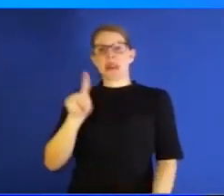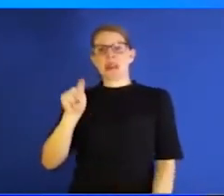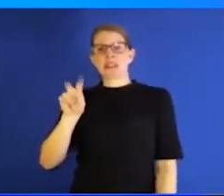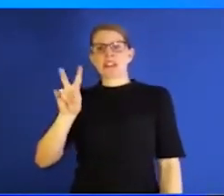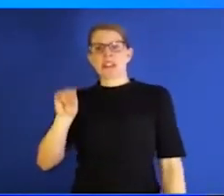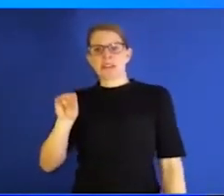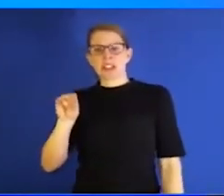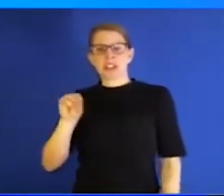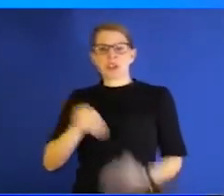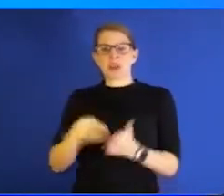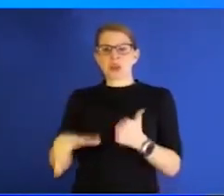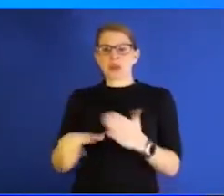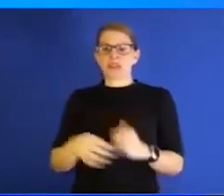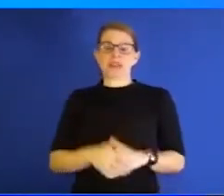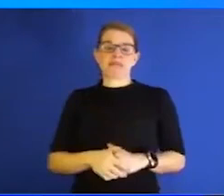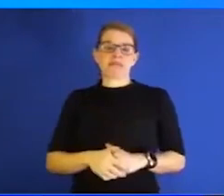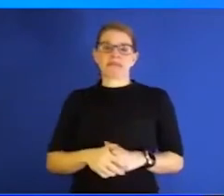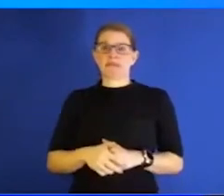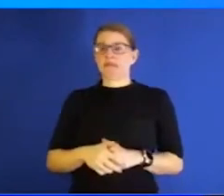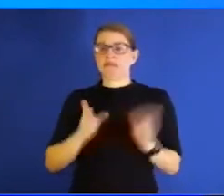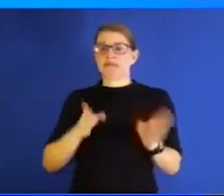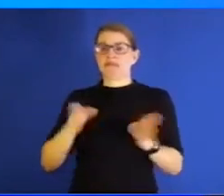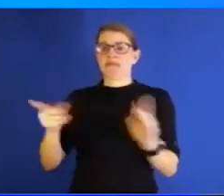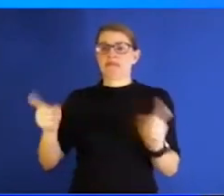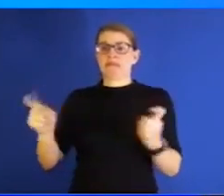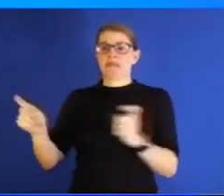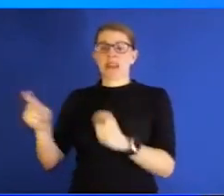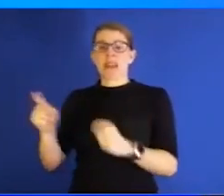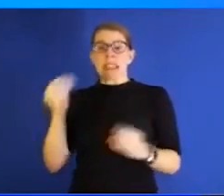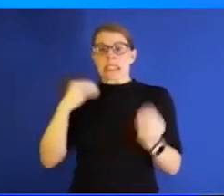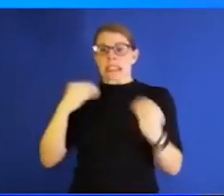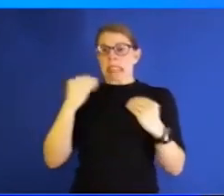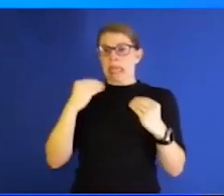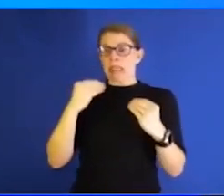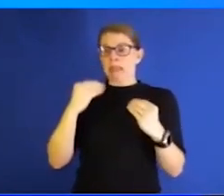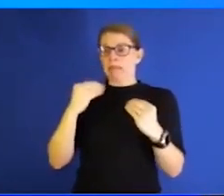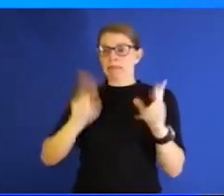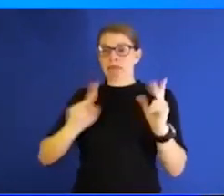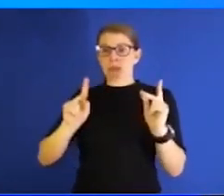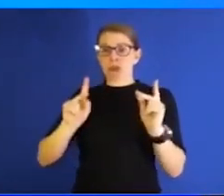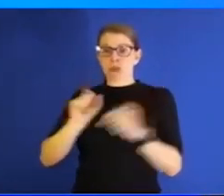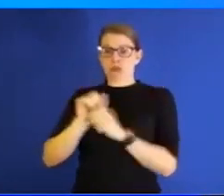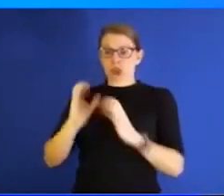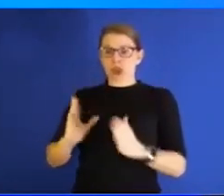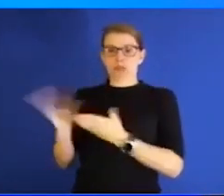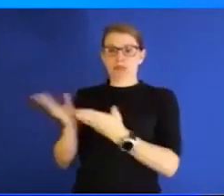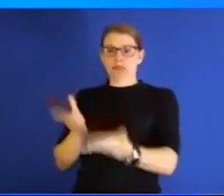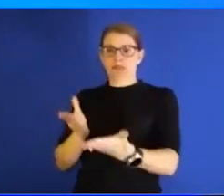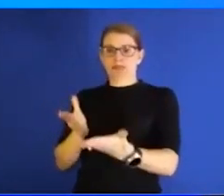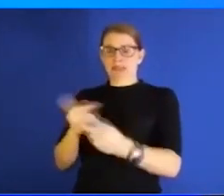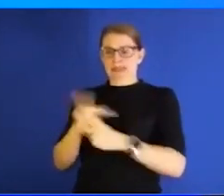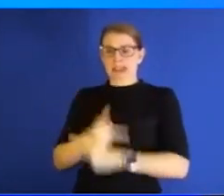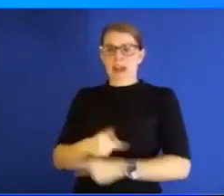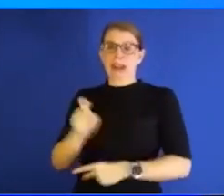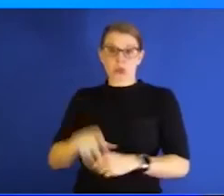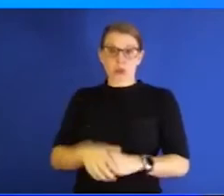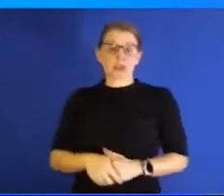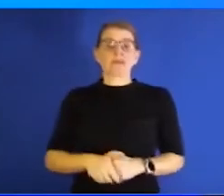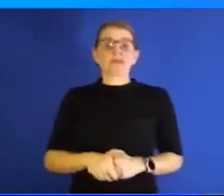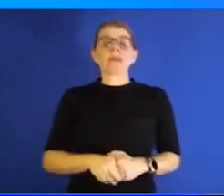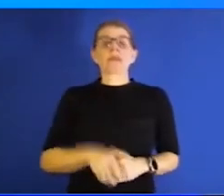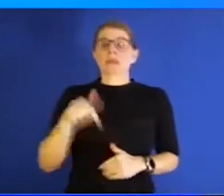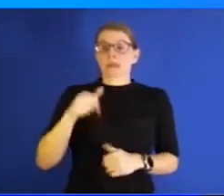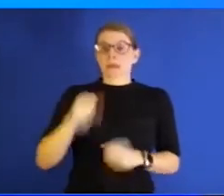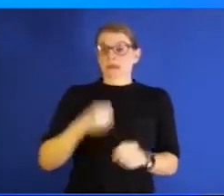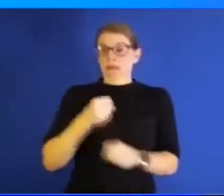point in time. And the dining folks had to figure out how to deliver food and do all of that. This year, we have some of